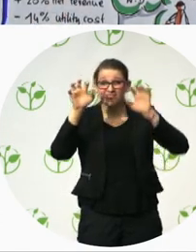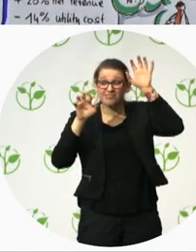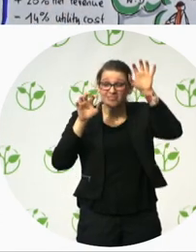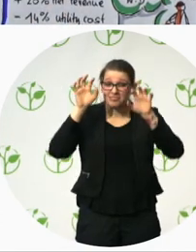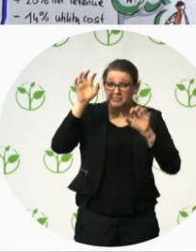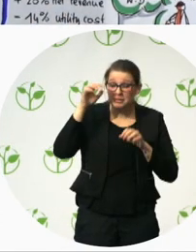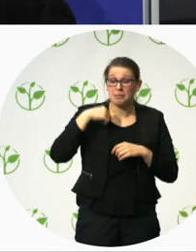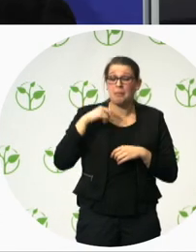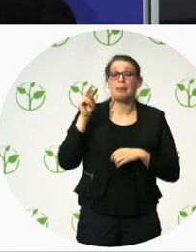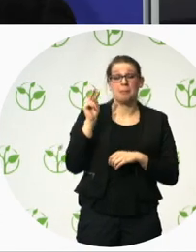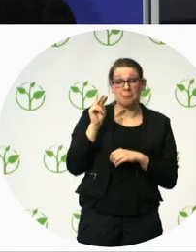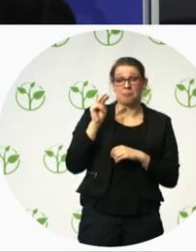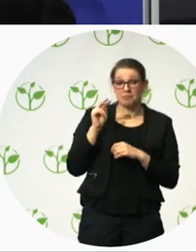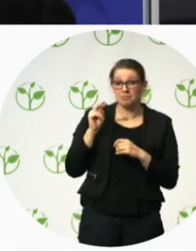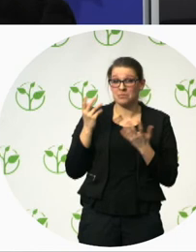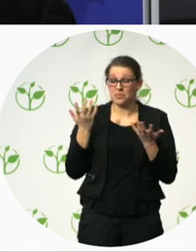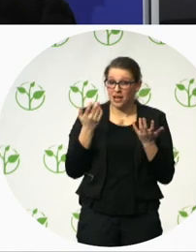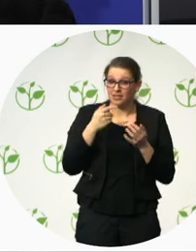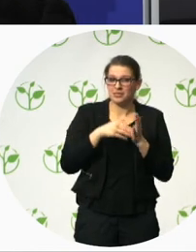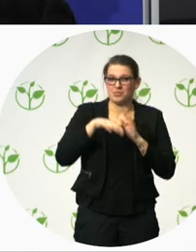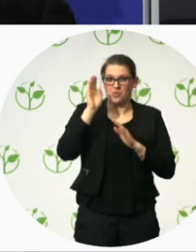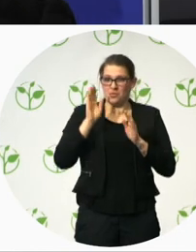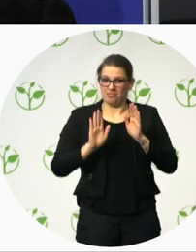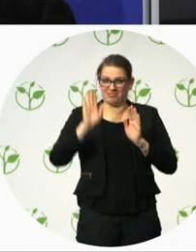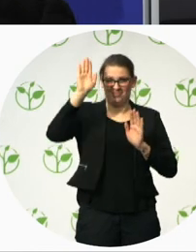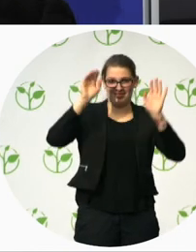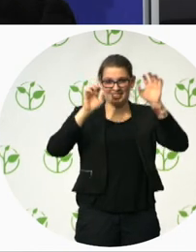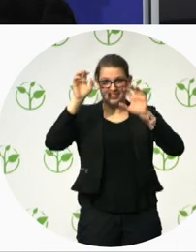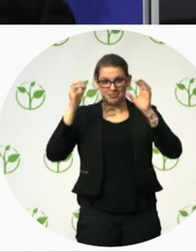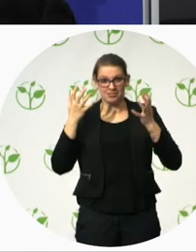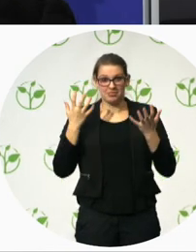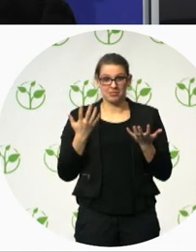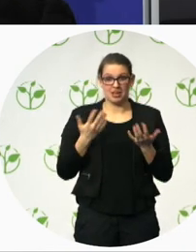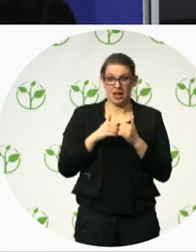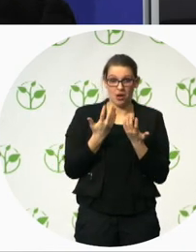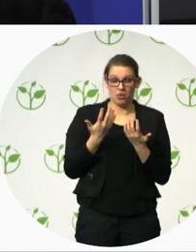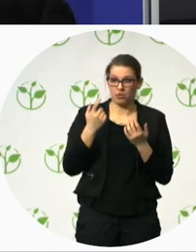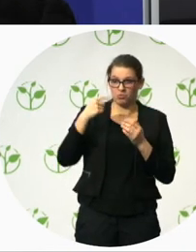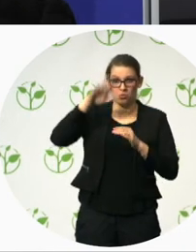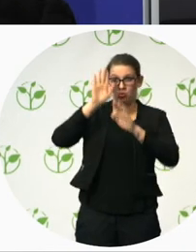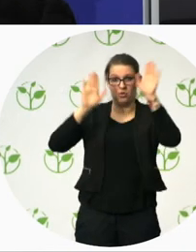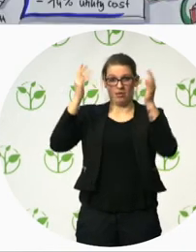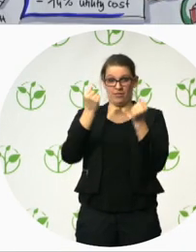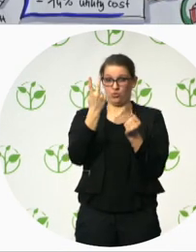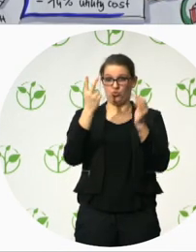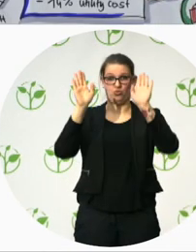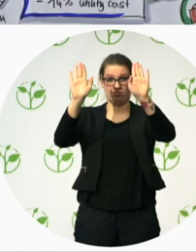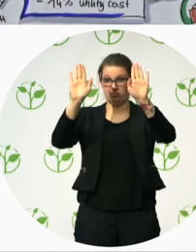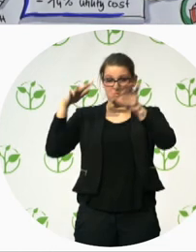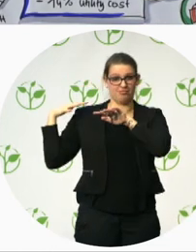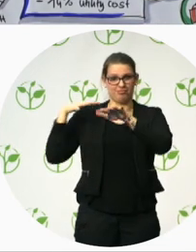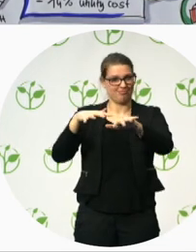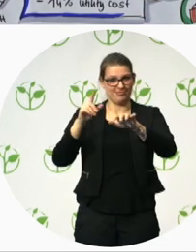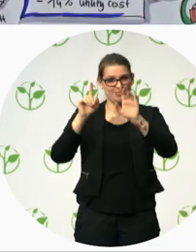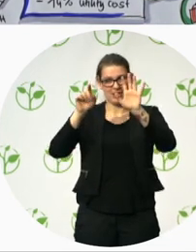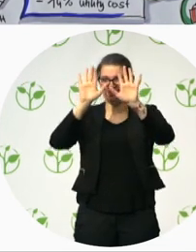build climbing walls and, uh, offer service for everyone. In this case, especially for blind people. But there was a lot